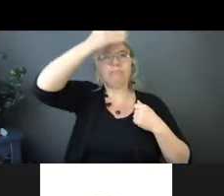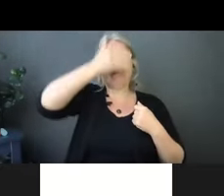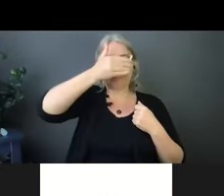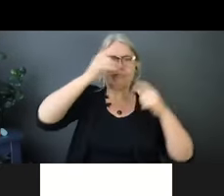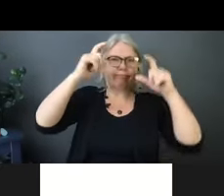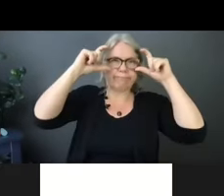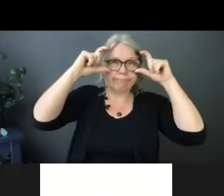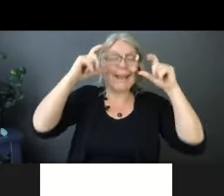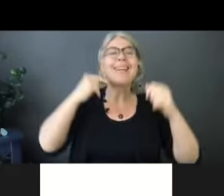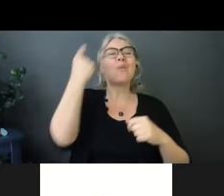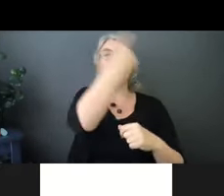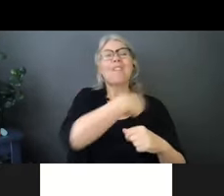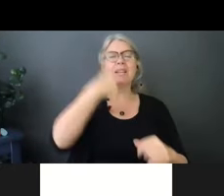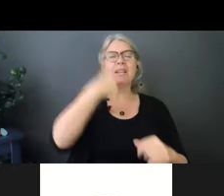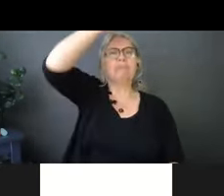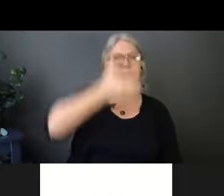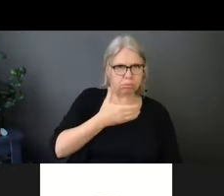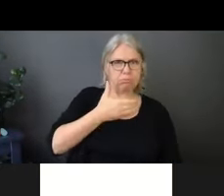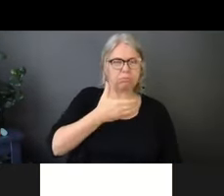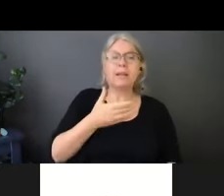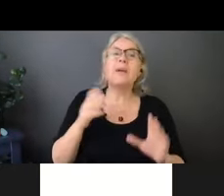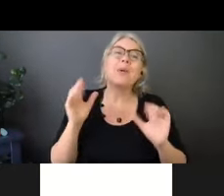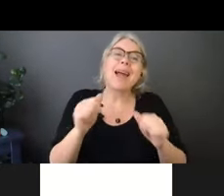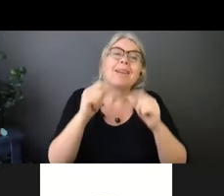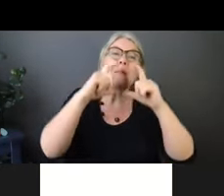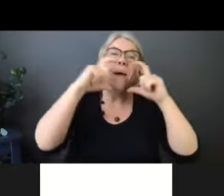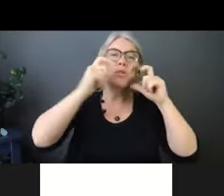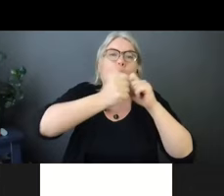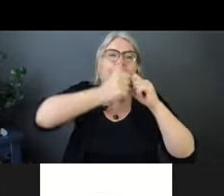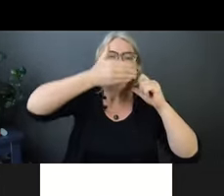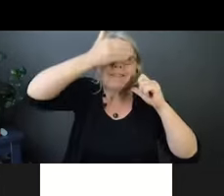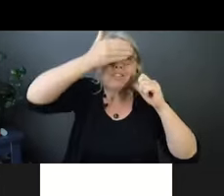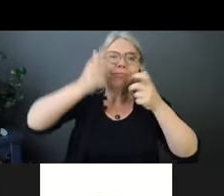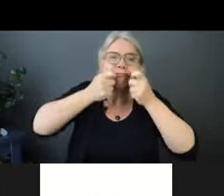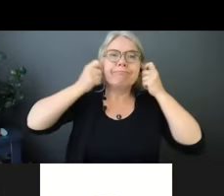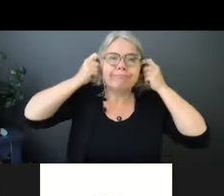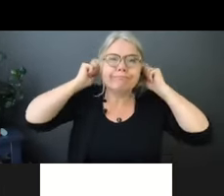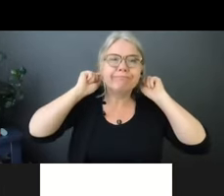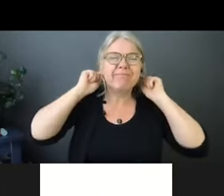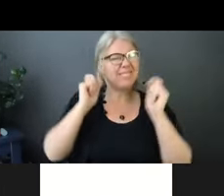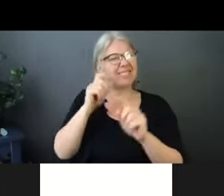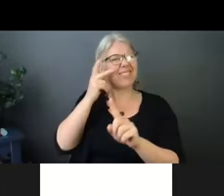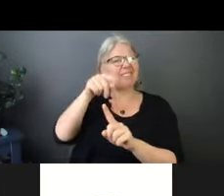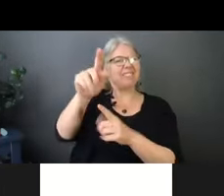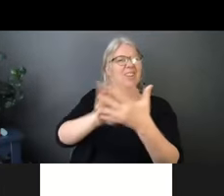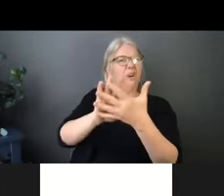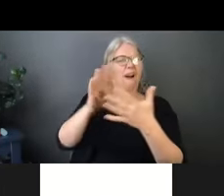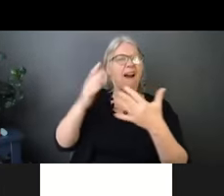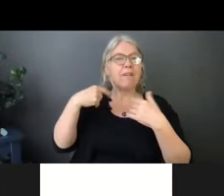face. So you can get a mask face shield combination like you saw in that video.